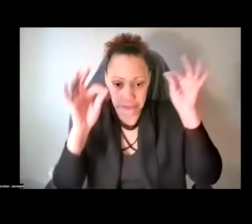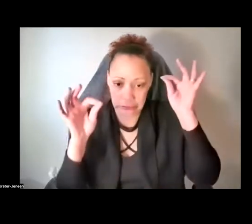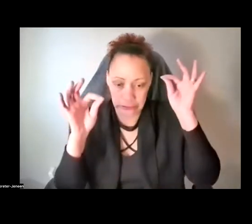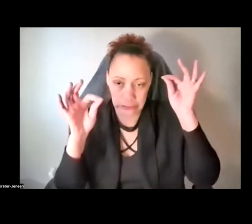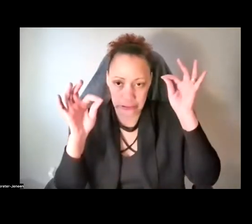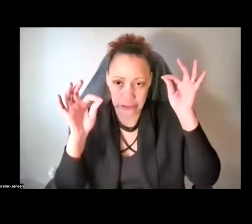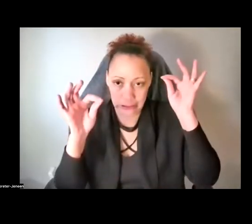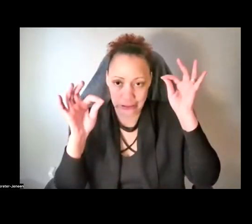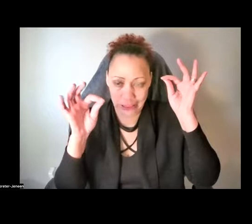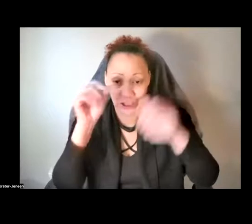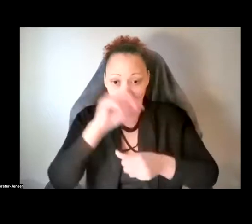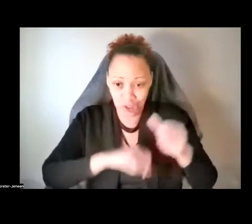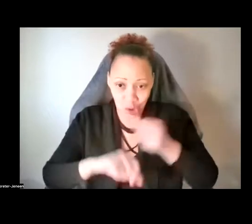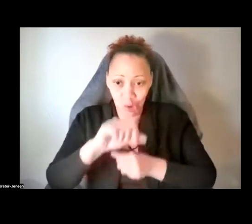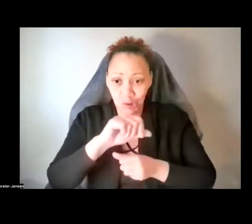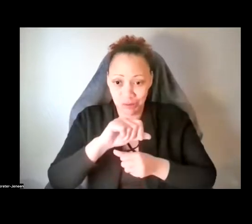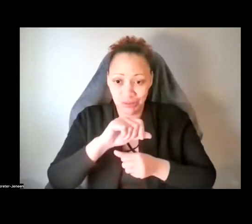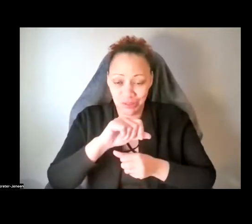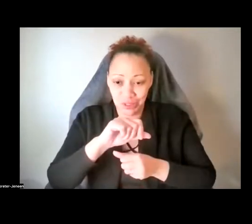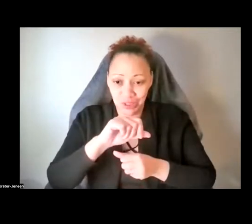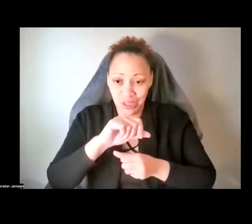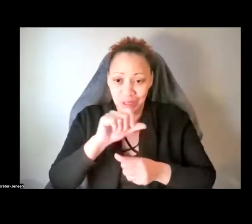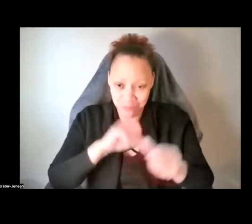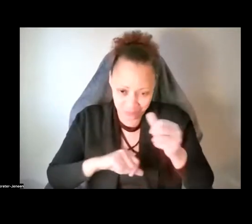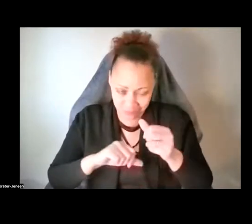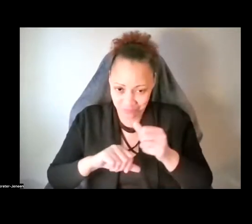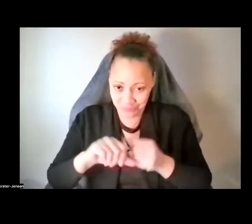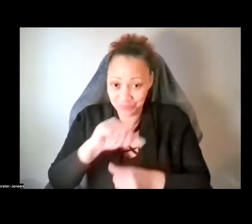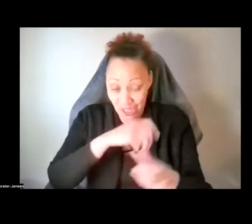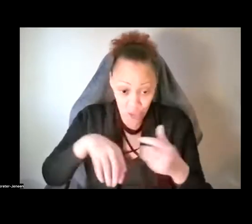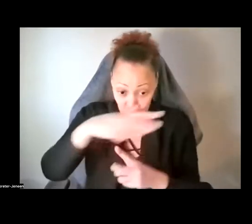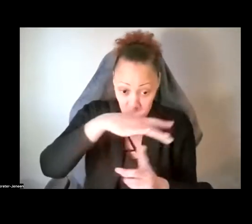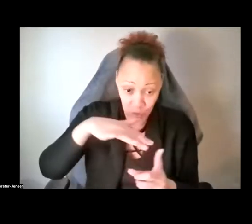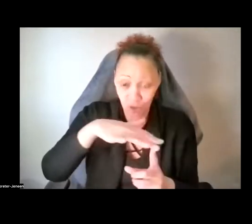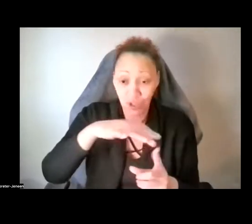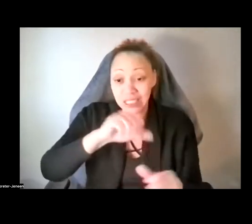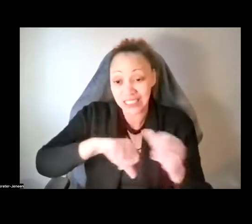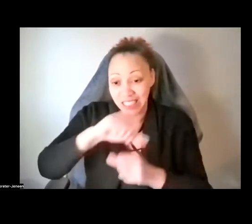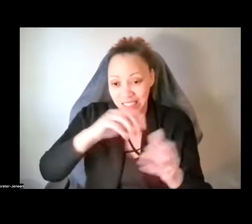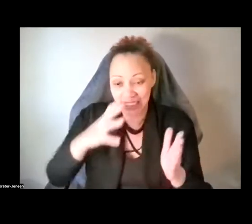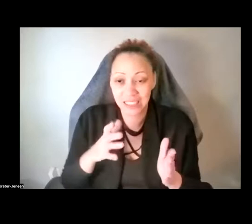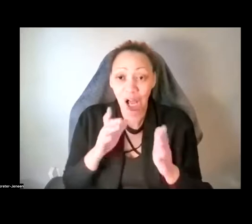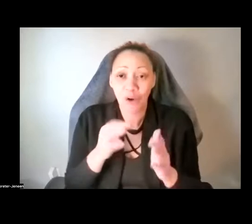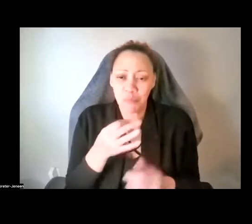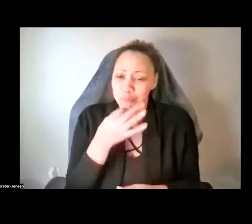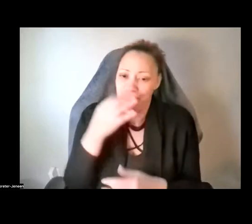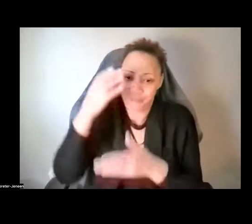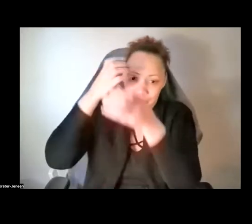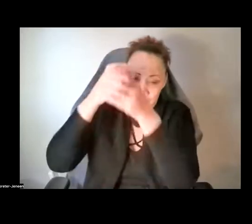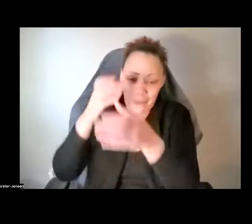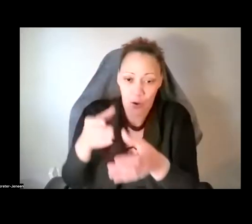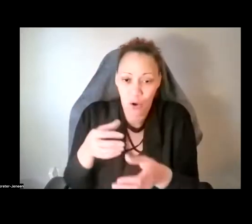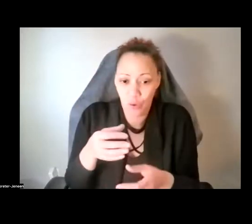as a social scientist and that my true expertise is really in the relationship that humans are having with this